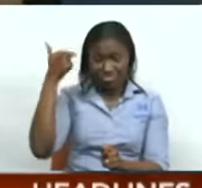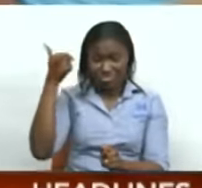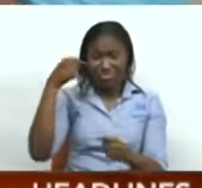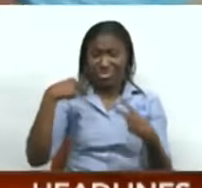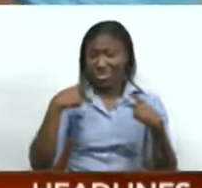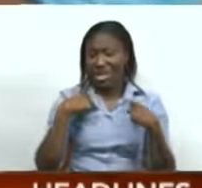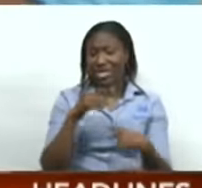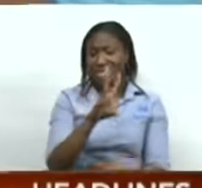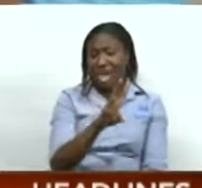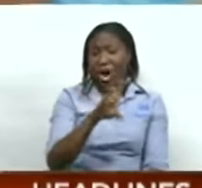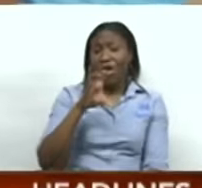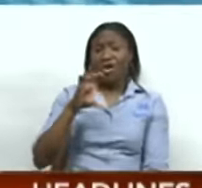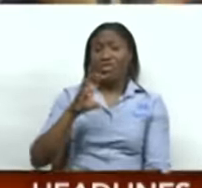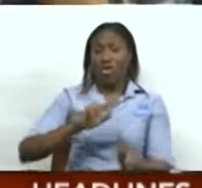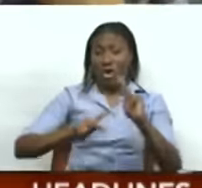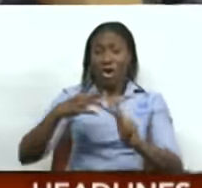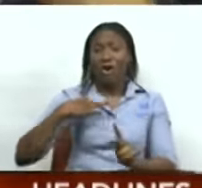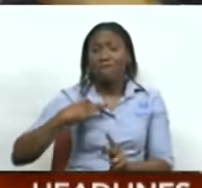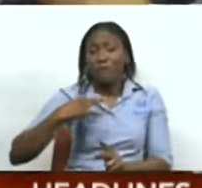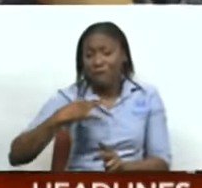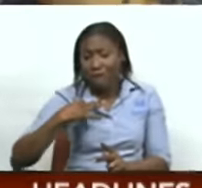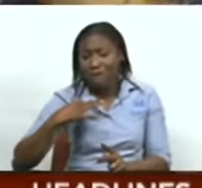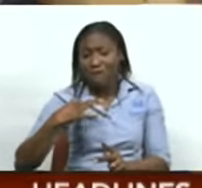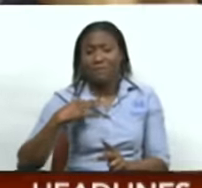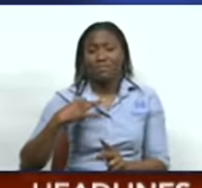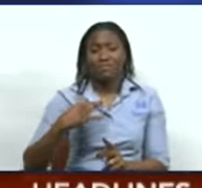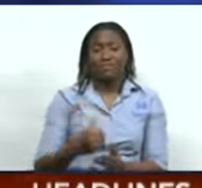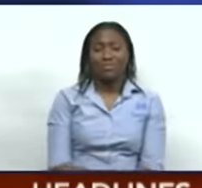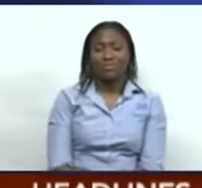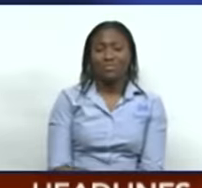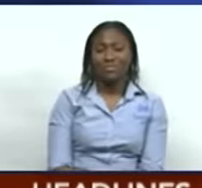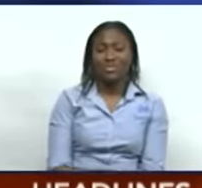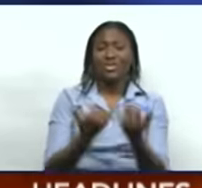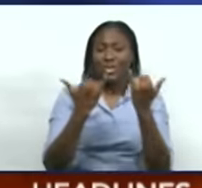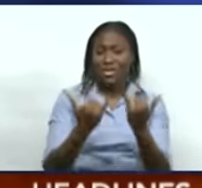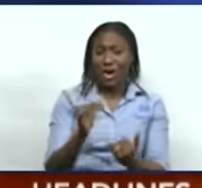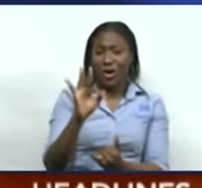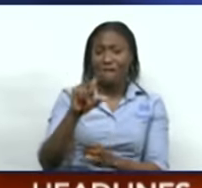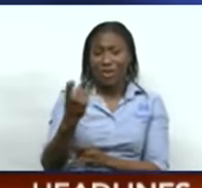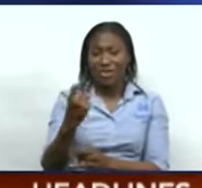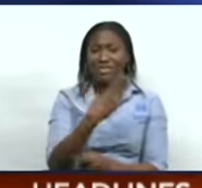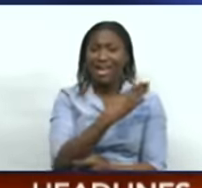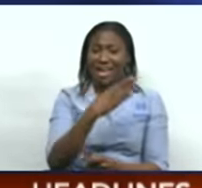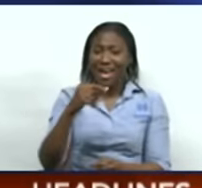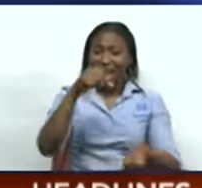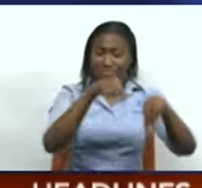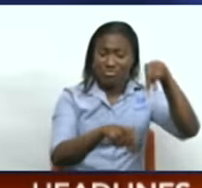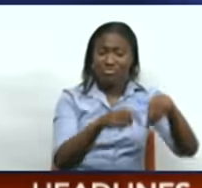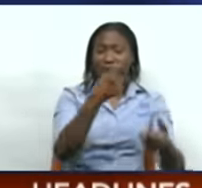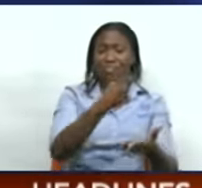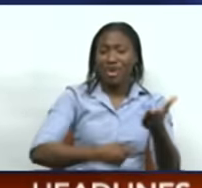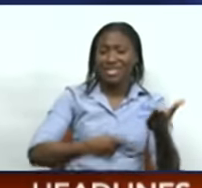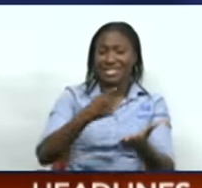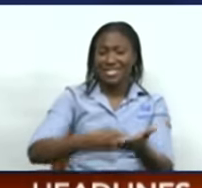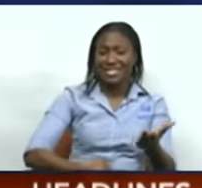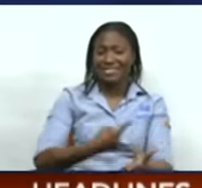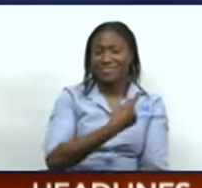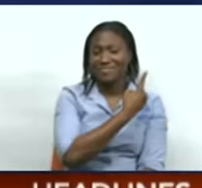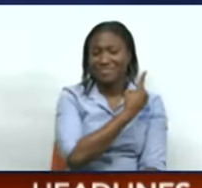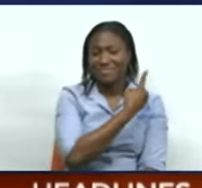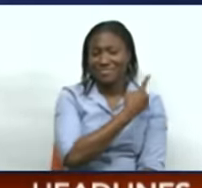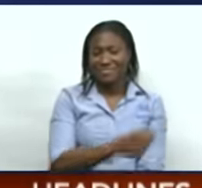600 volunteer hours from ProMan employees. And now for a look at today's energy and Forex prices.